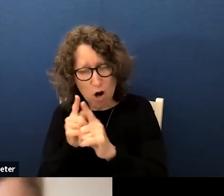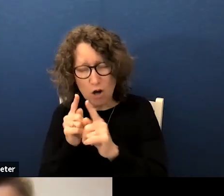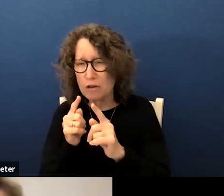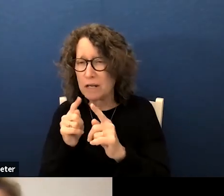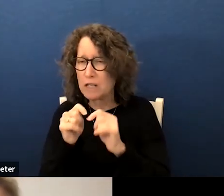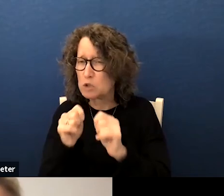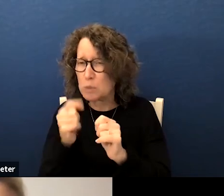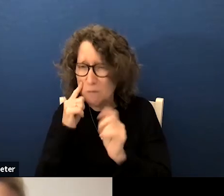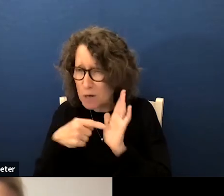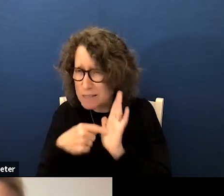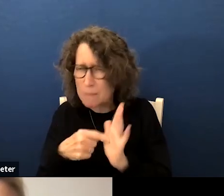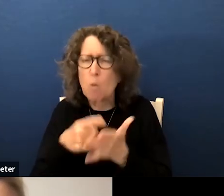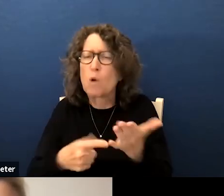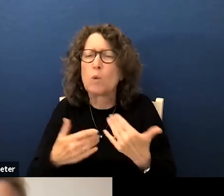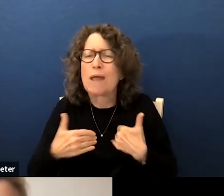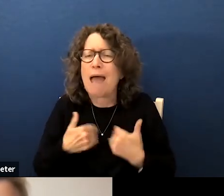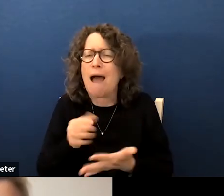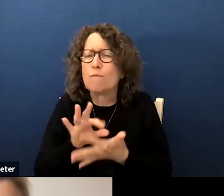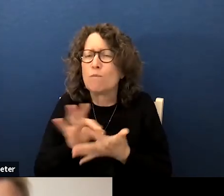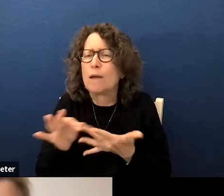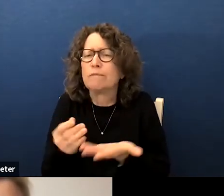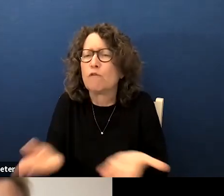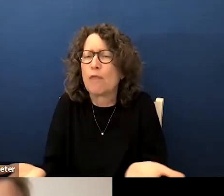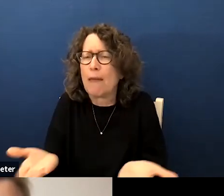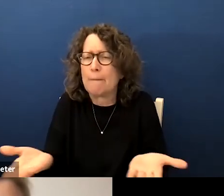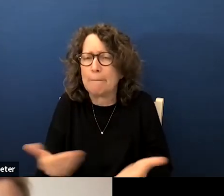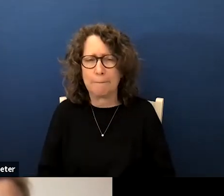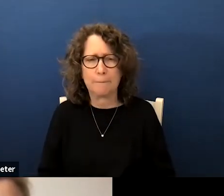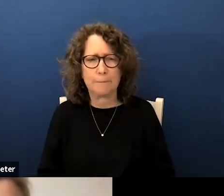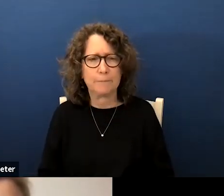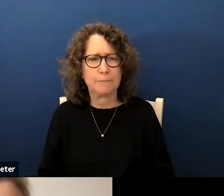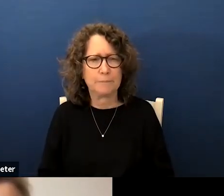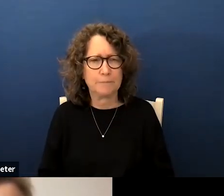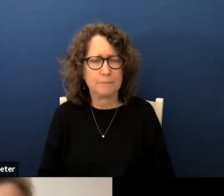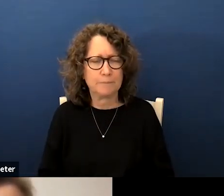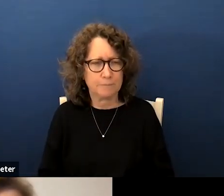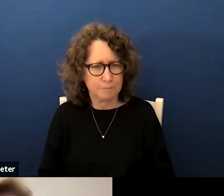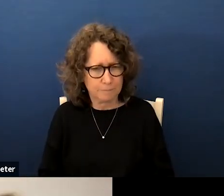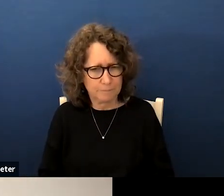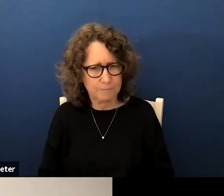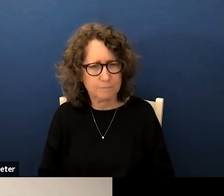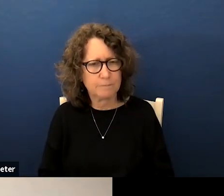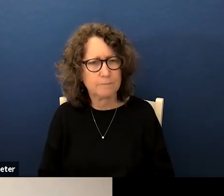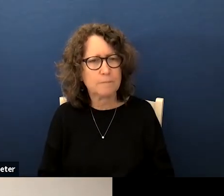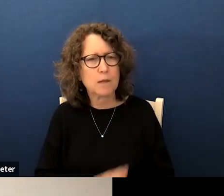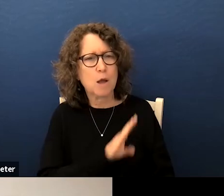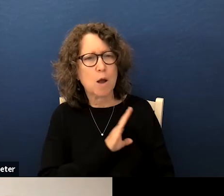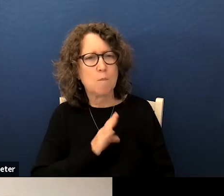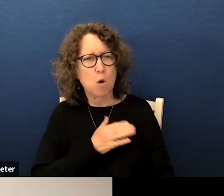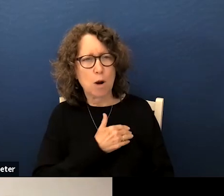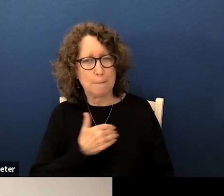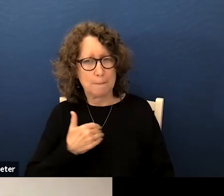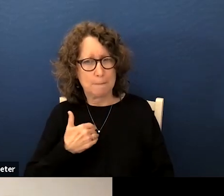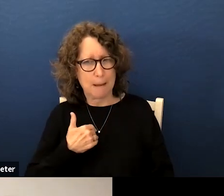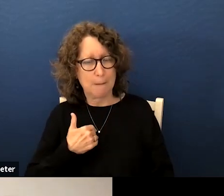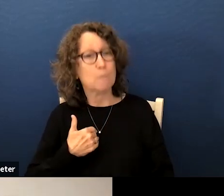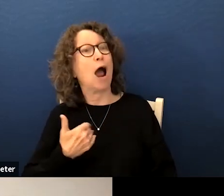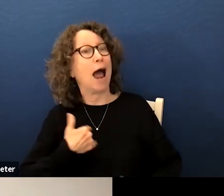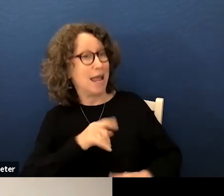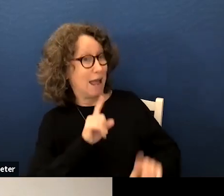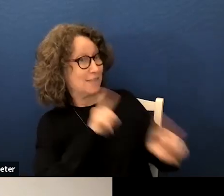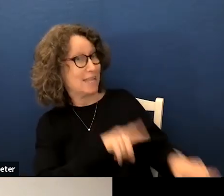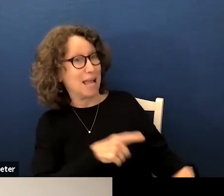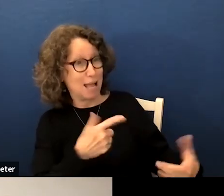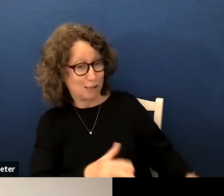example what do we have um you for that question uh board member alvarez i actually do have the the